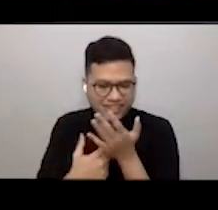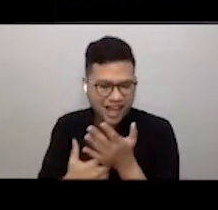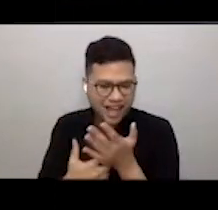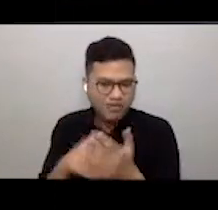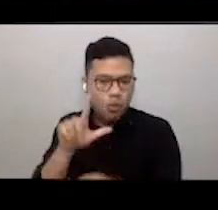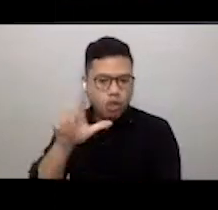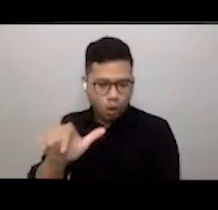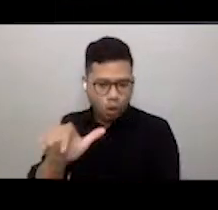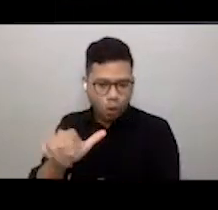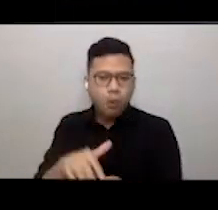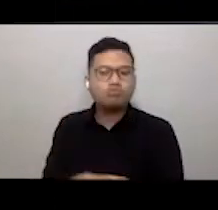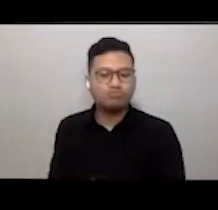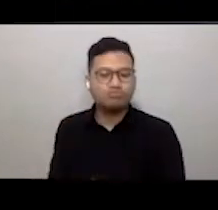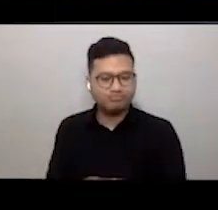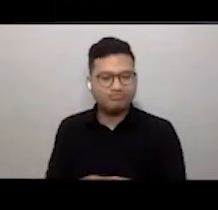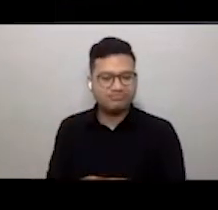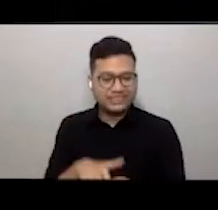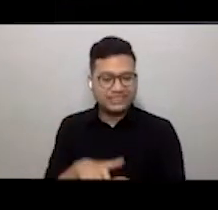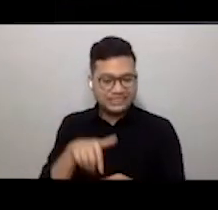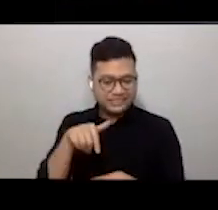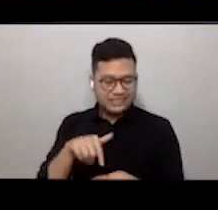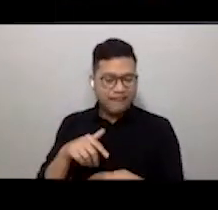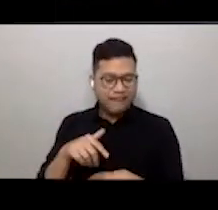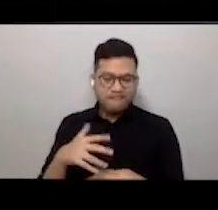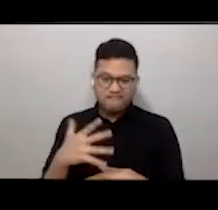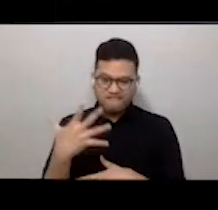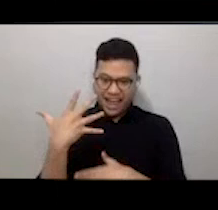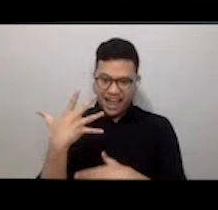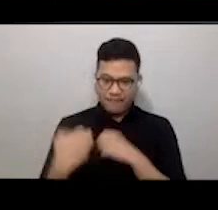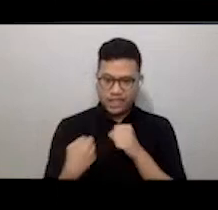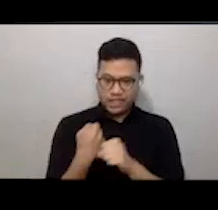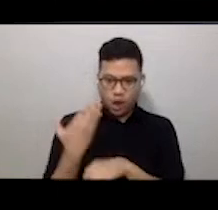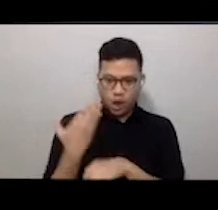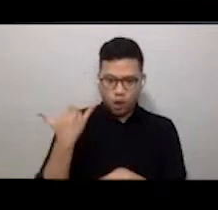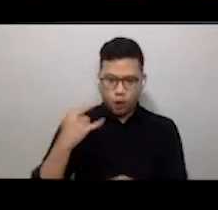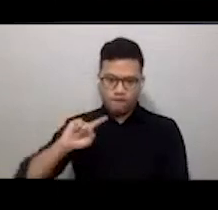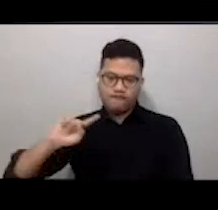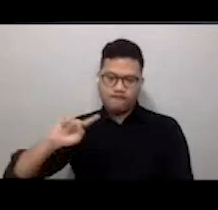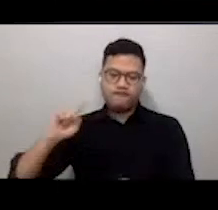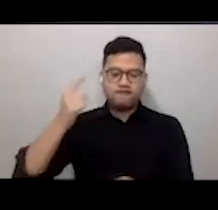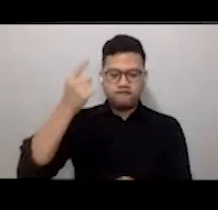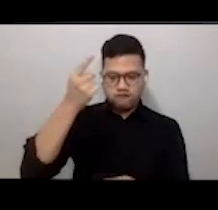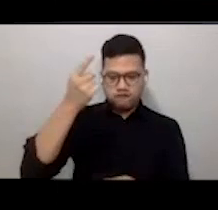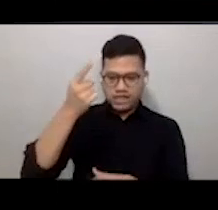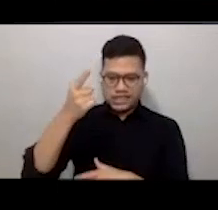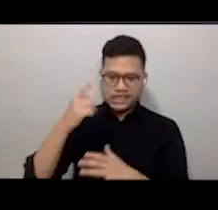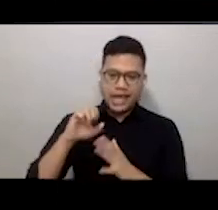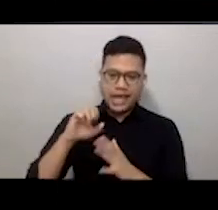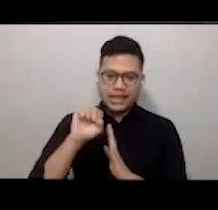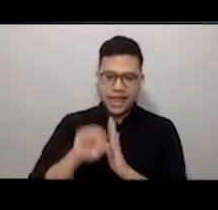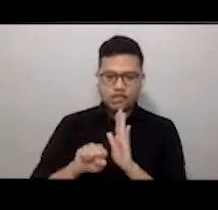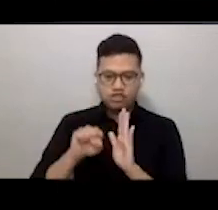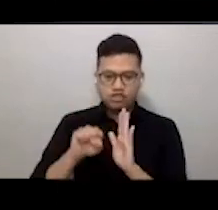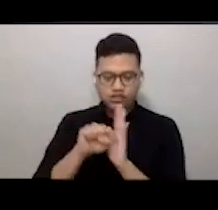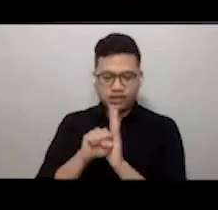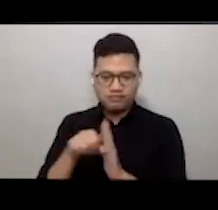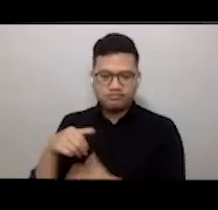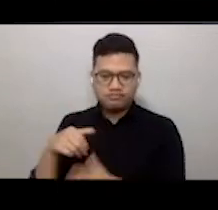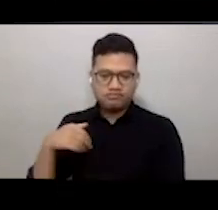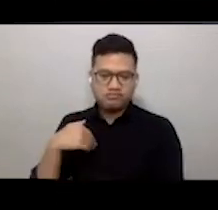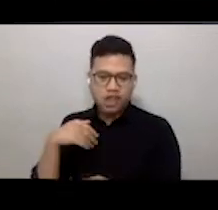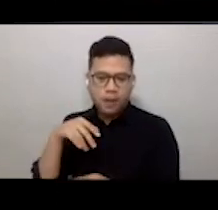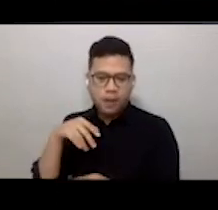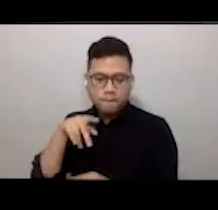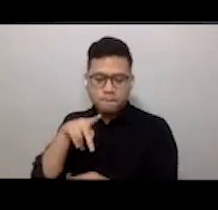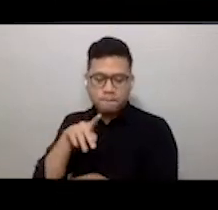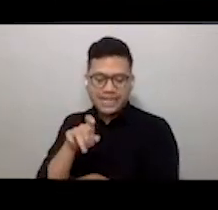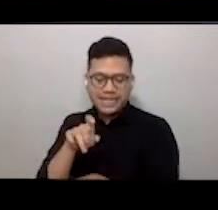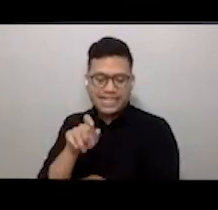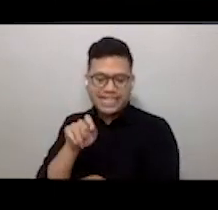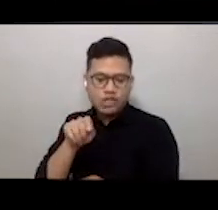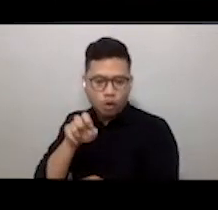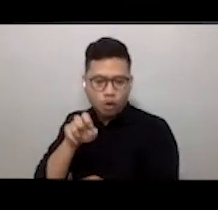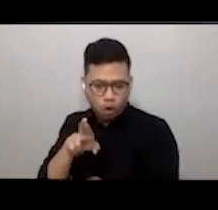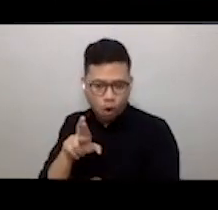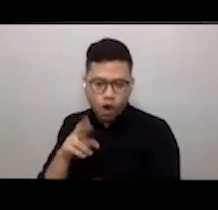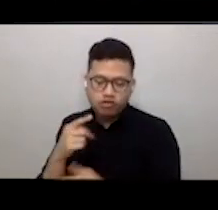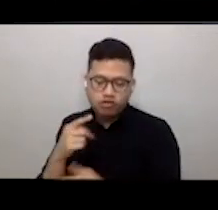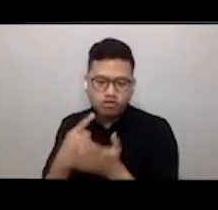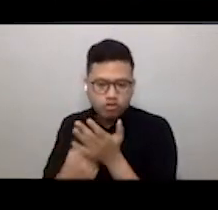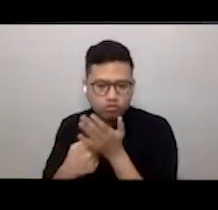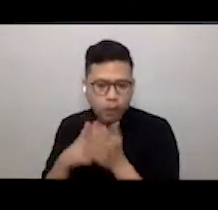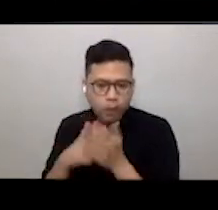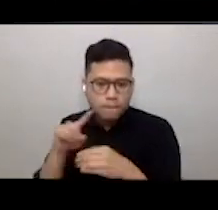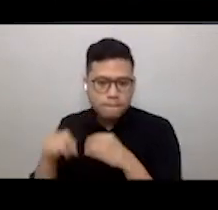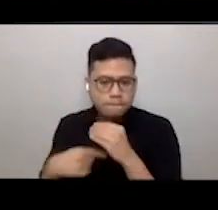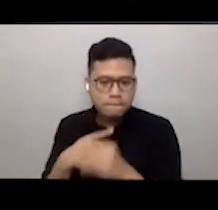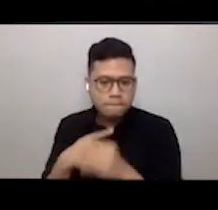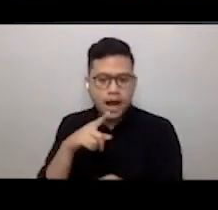The first session five years ago, featured Professor Peter Abrahams from Warwick Medical School. And he talked to us about